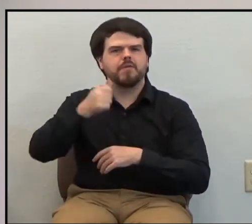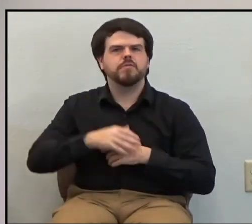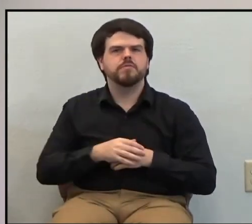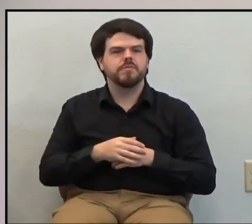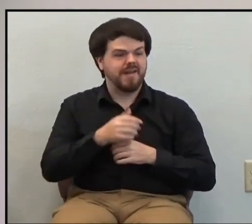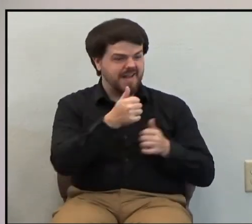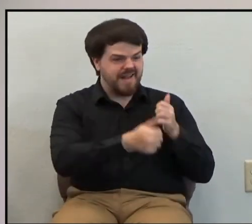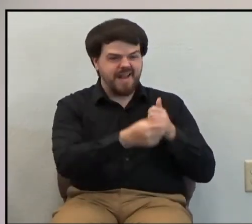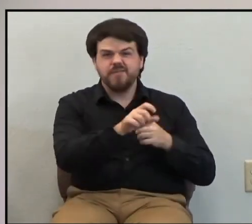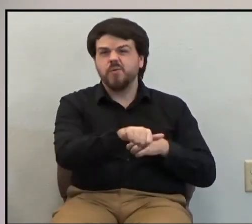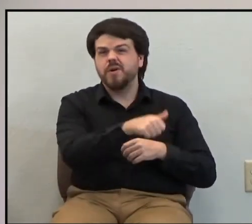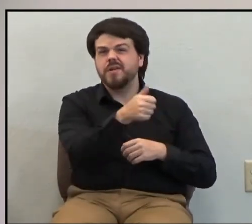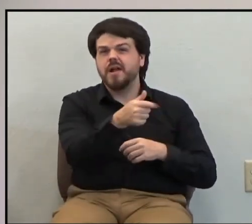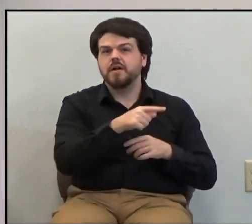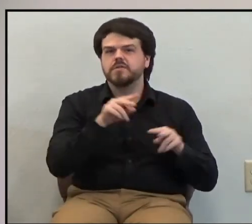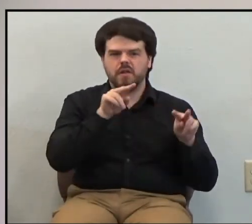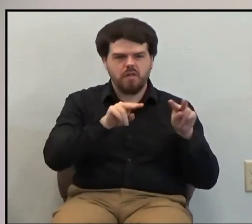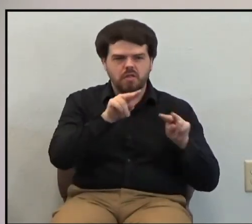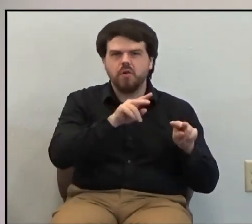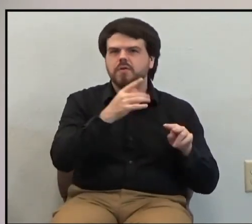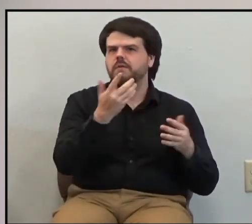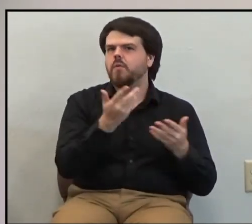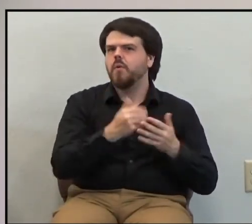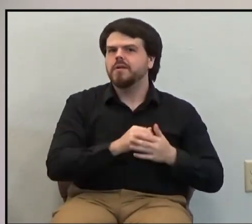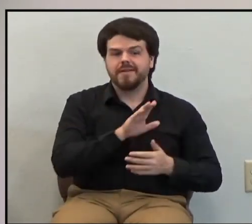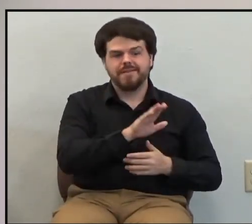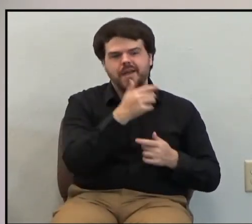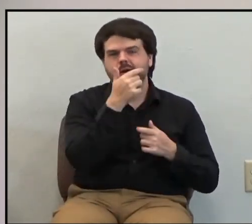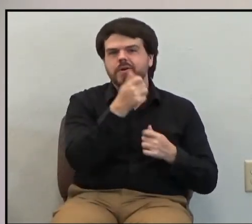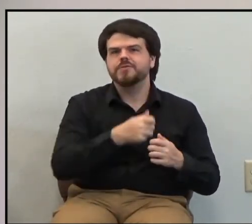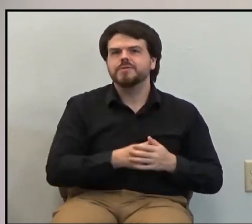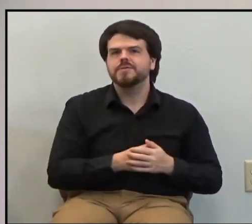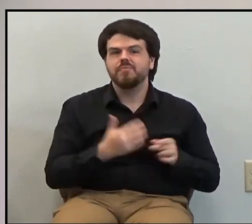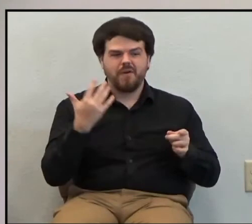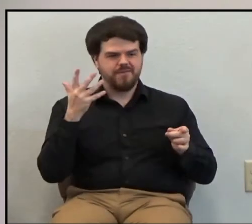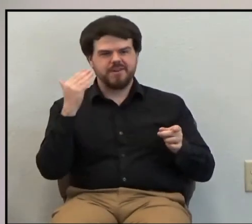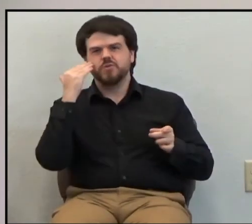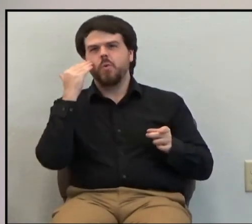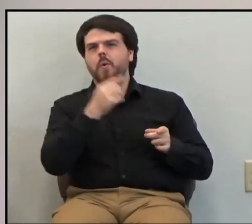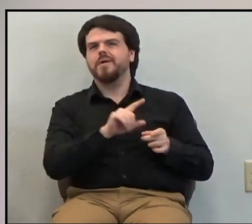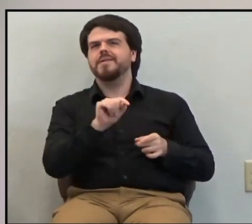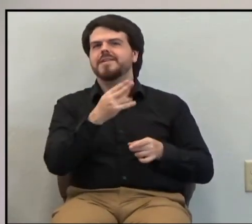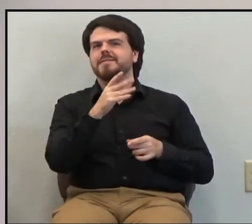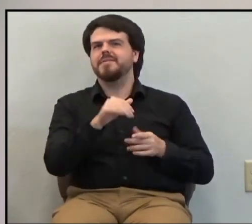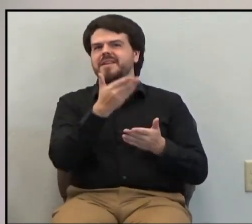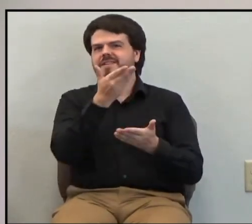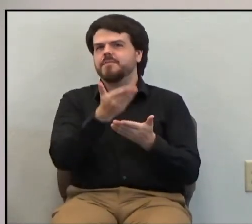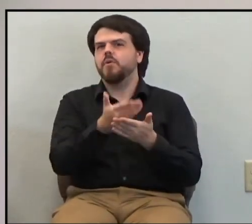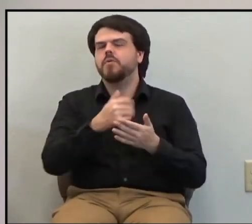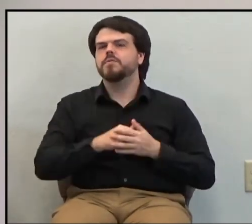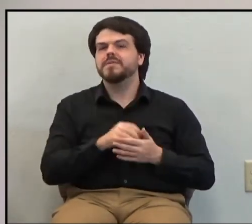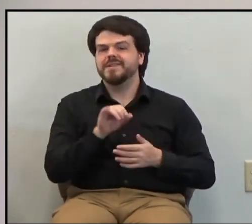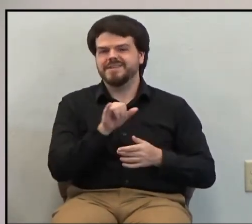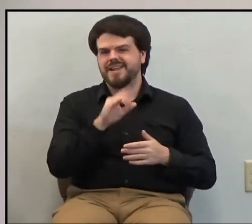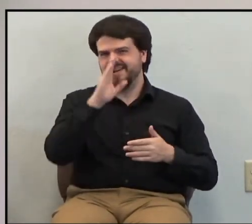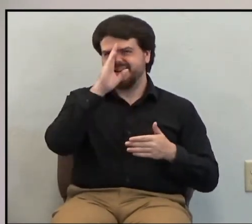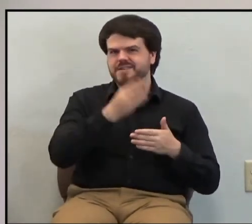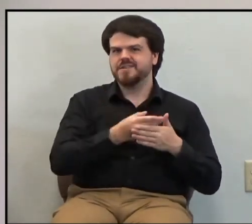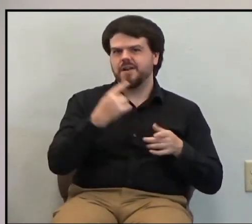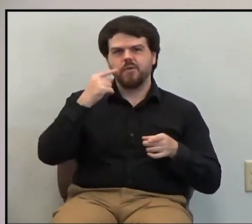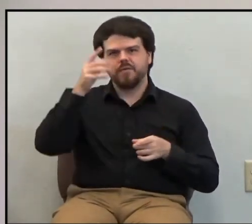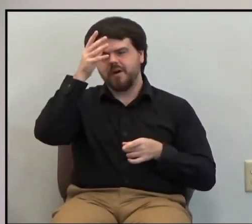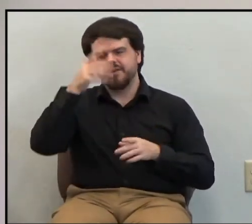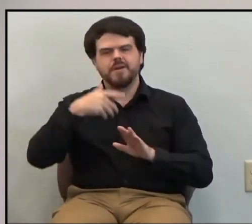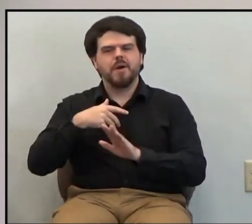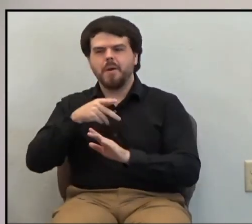Christ. But you know that Timothy has proved himself, because like a son to a father, Paul was